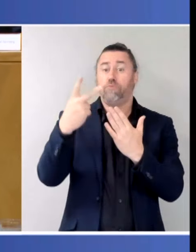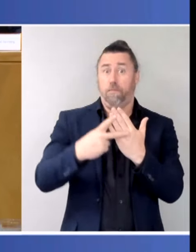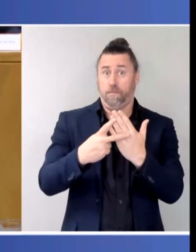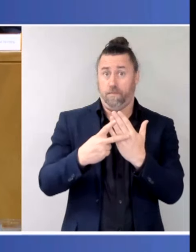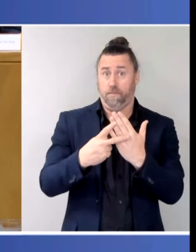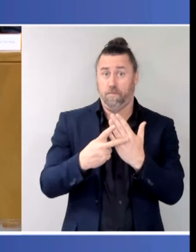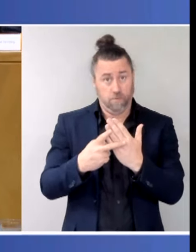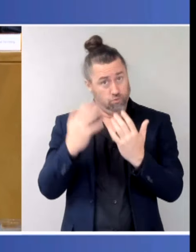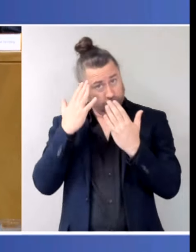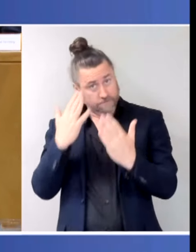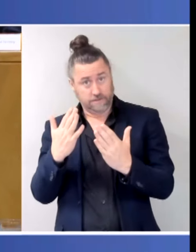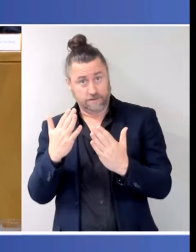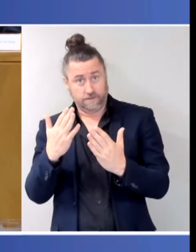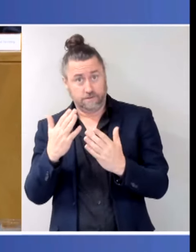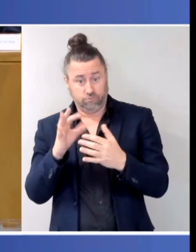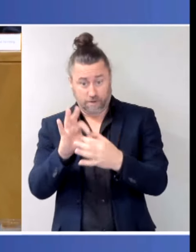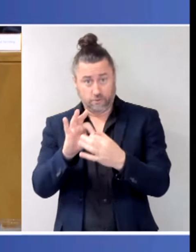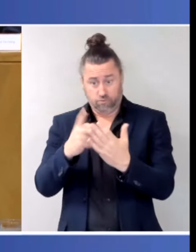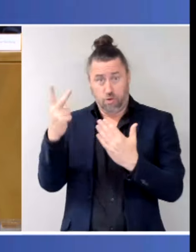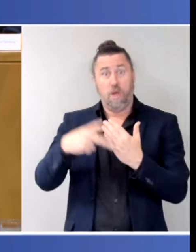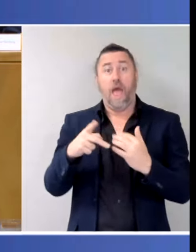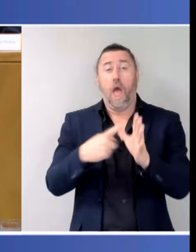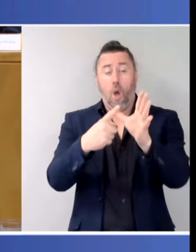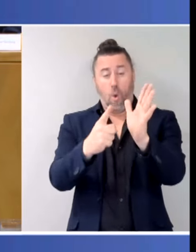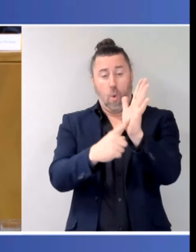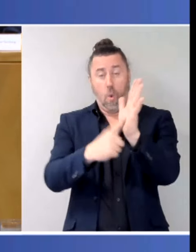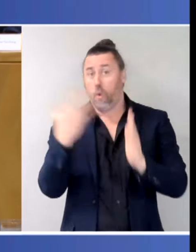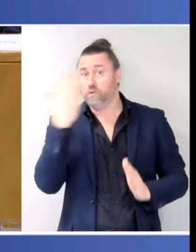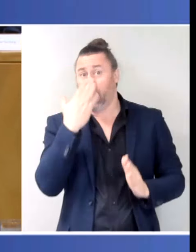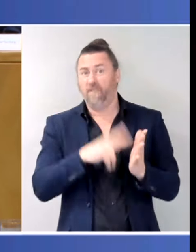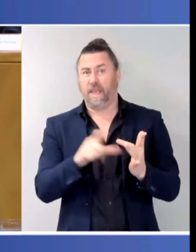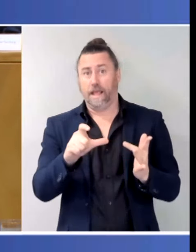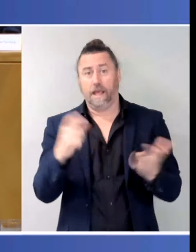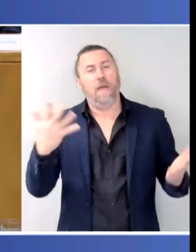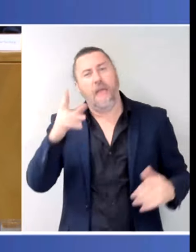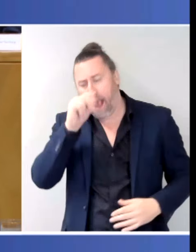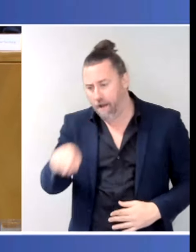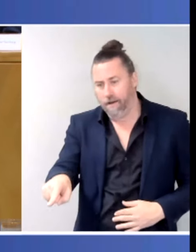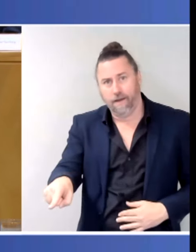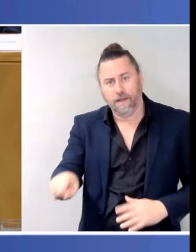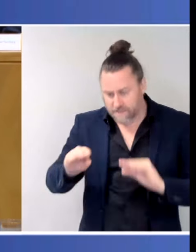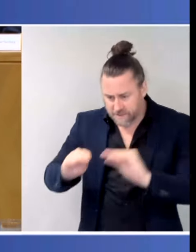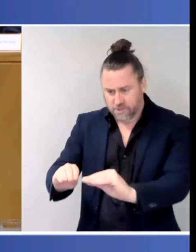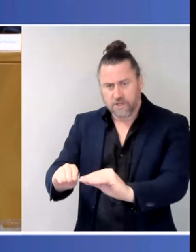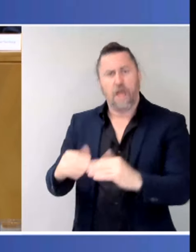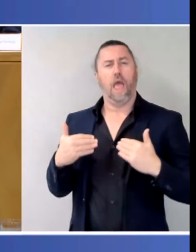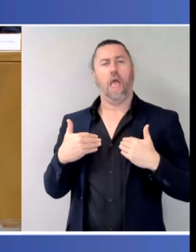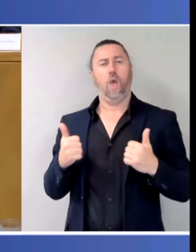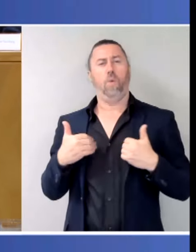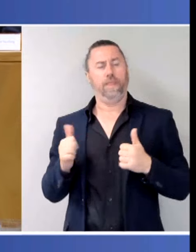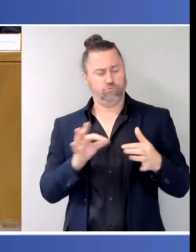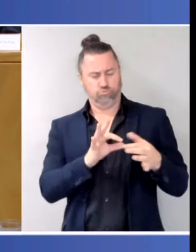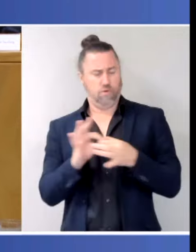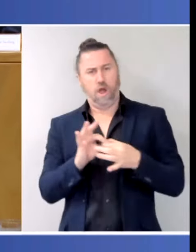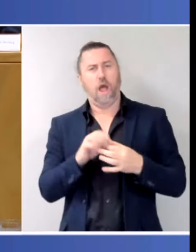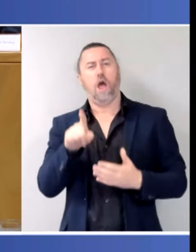in Victoria, is about, at that very earliest of age, understanding what good, healthy relationships look like, but also what to